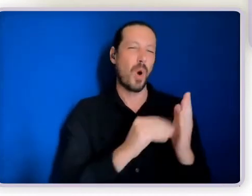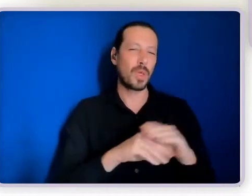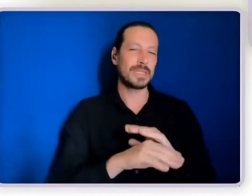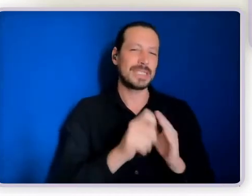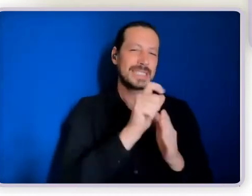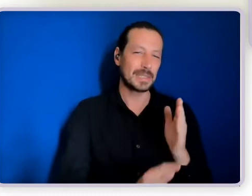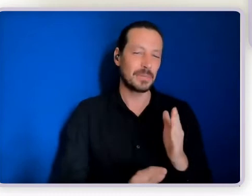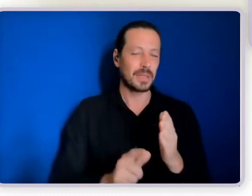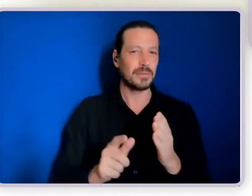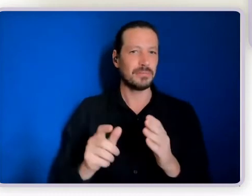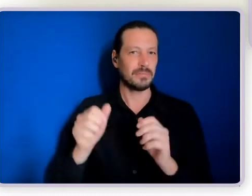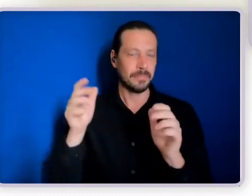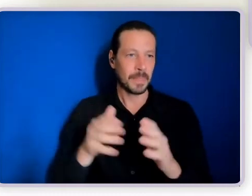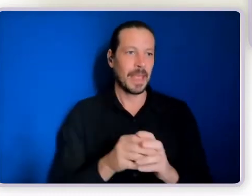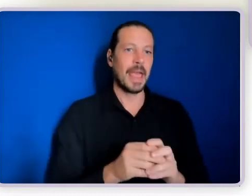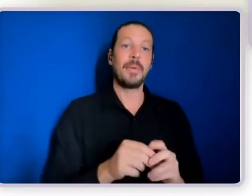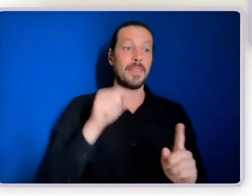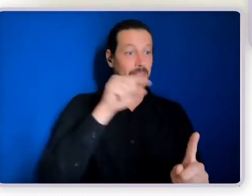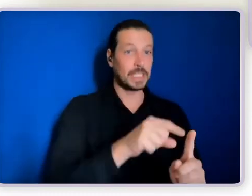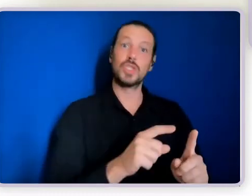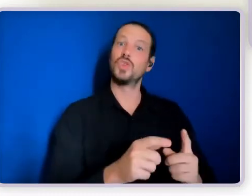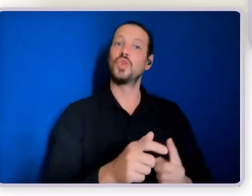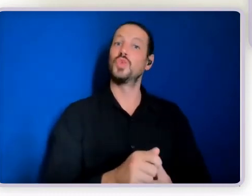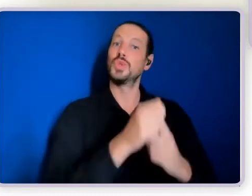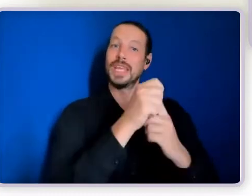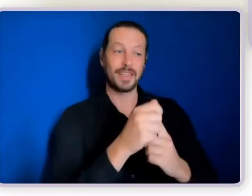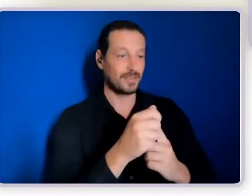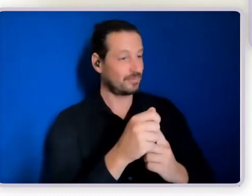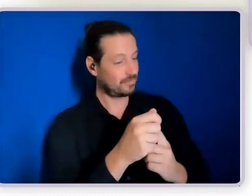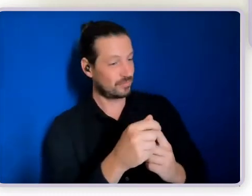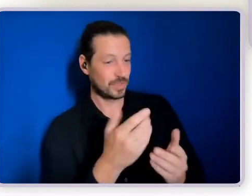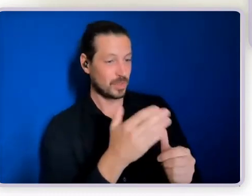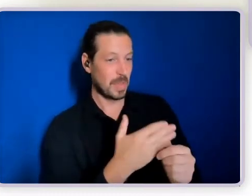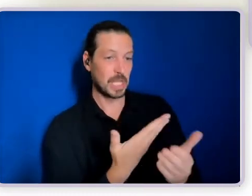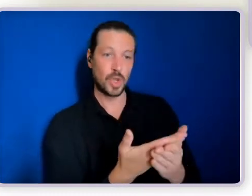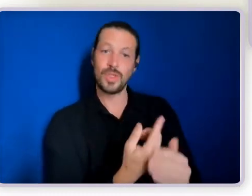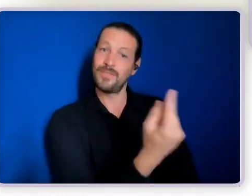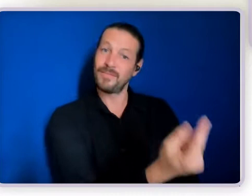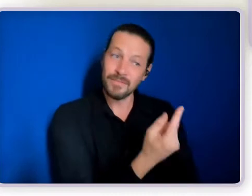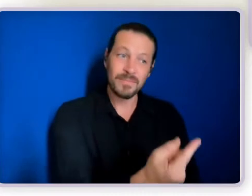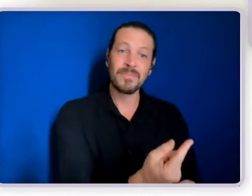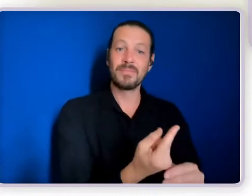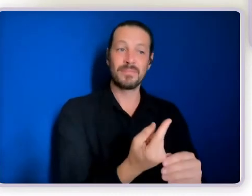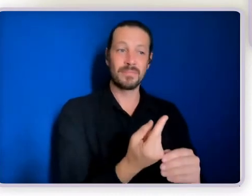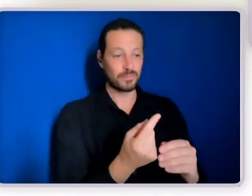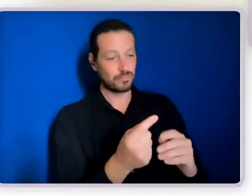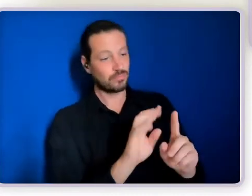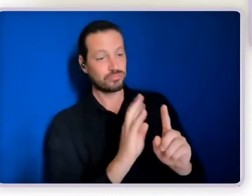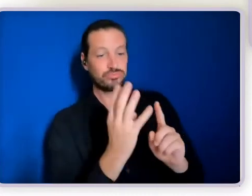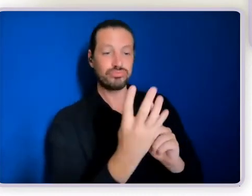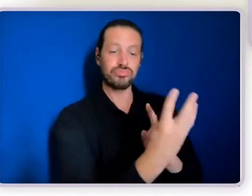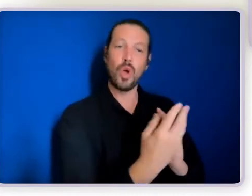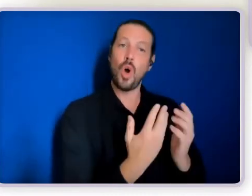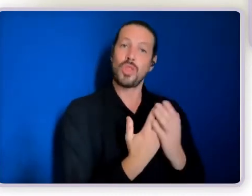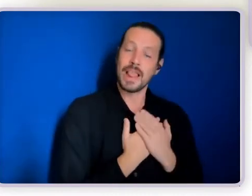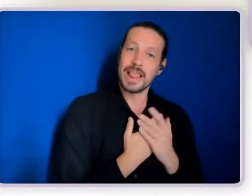individual response to an individual based on who they are and by the people around them that love them, that care about them, that